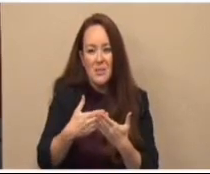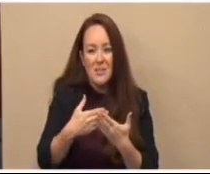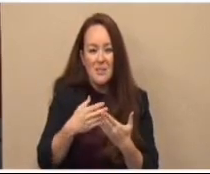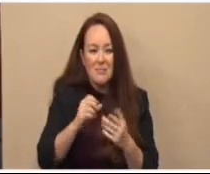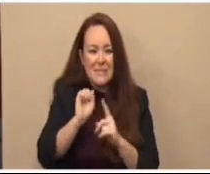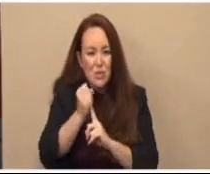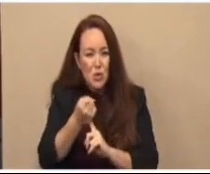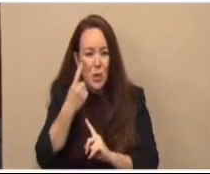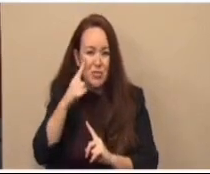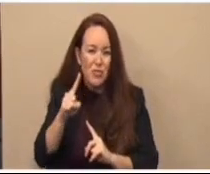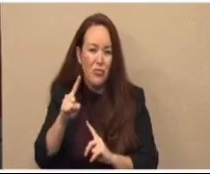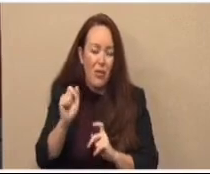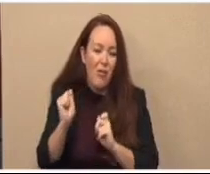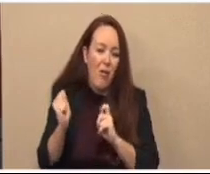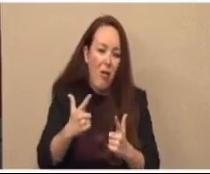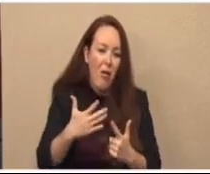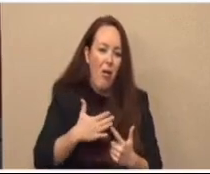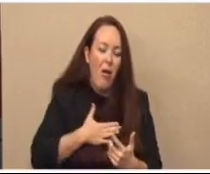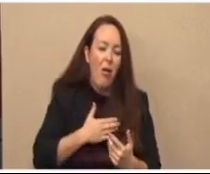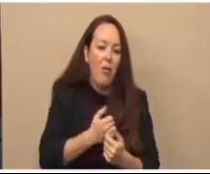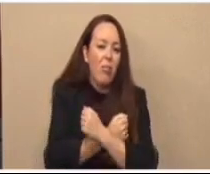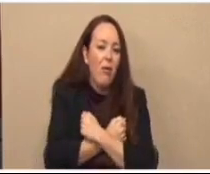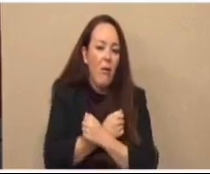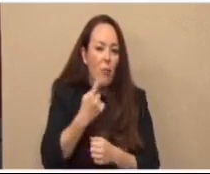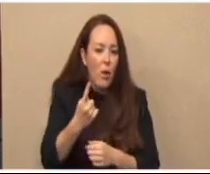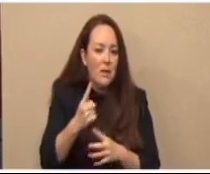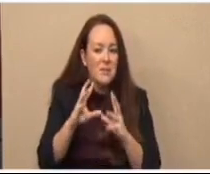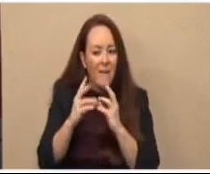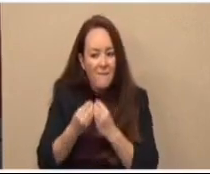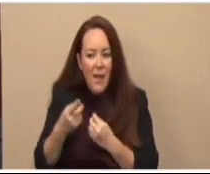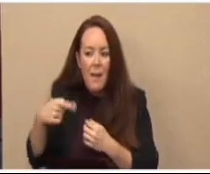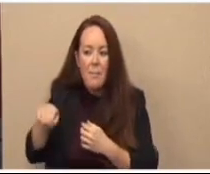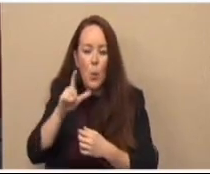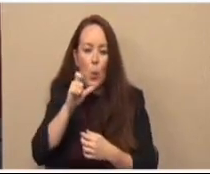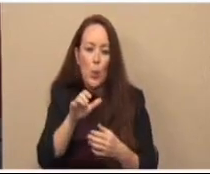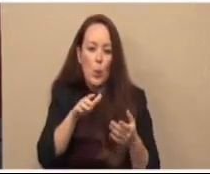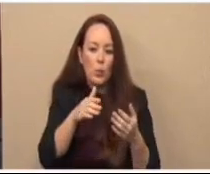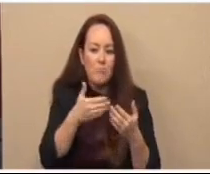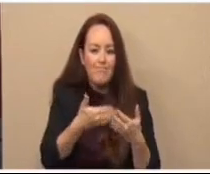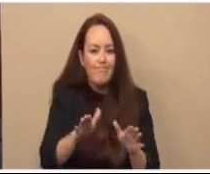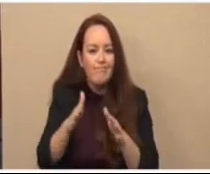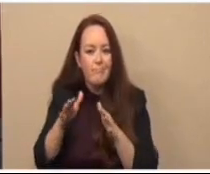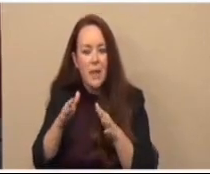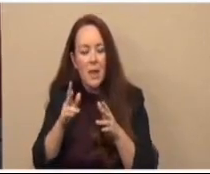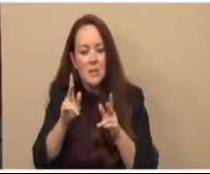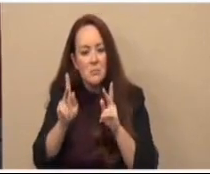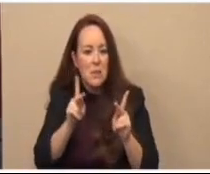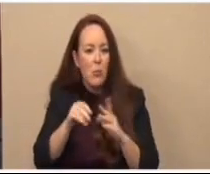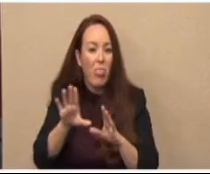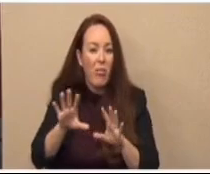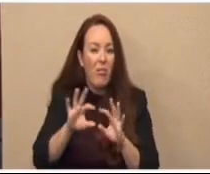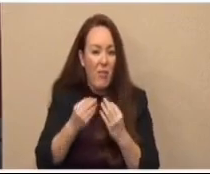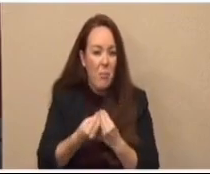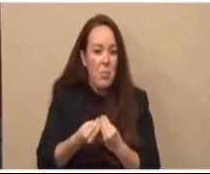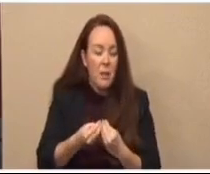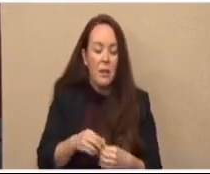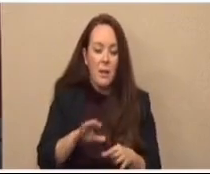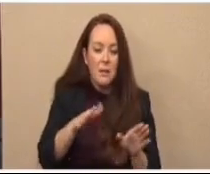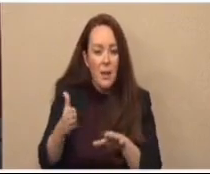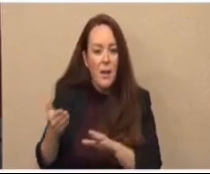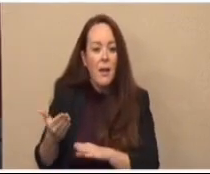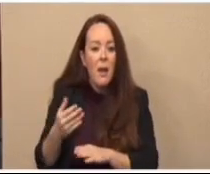for all the loved ones and all the families that have lost loved ones. It's extremely